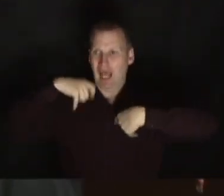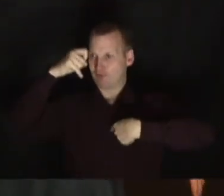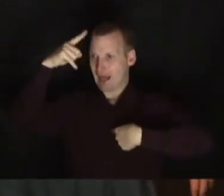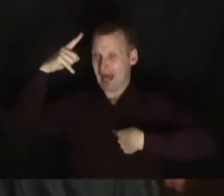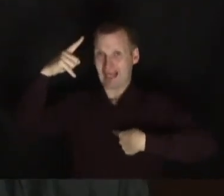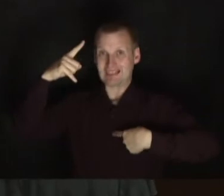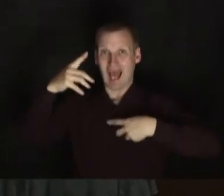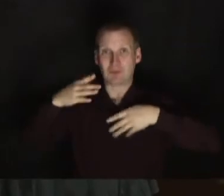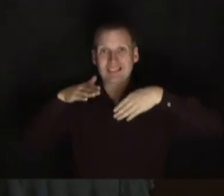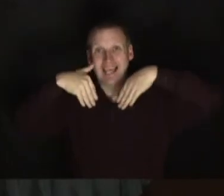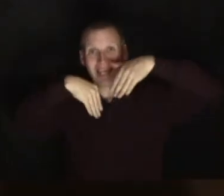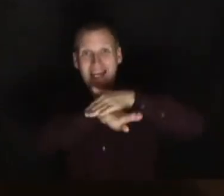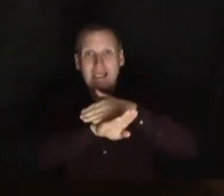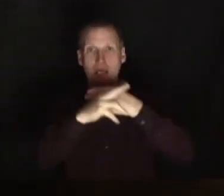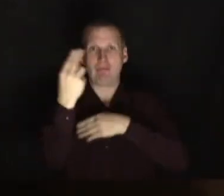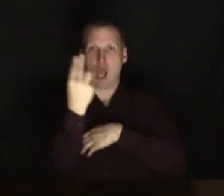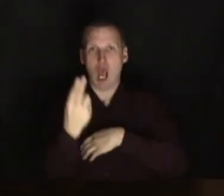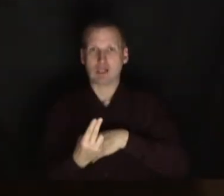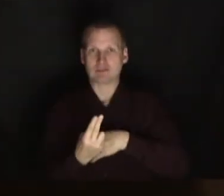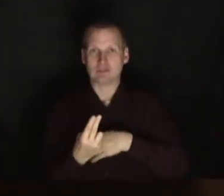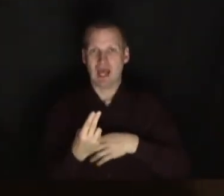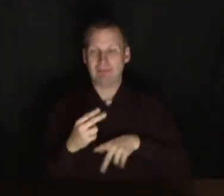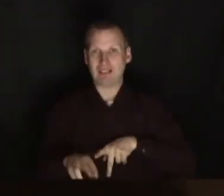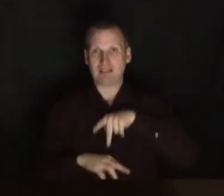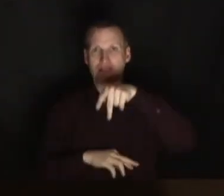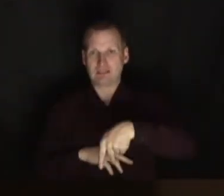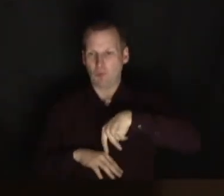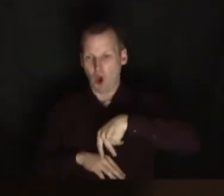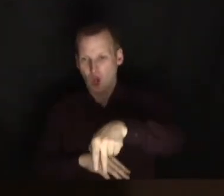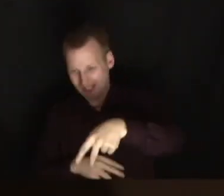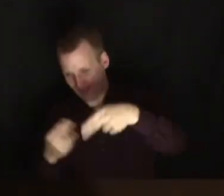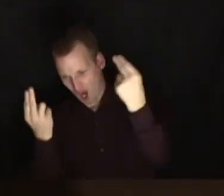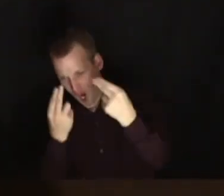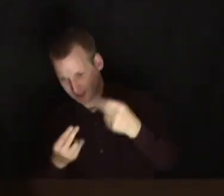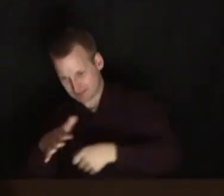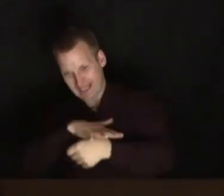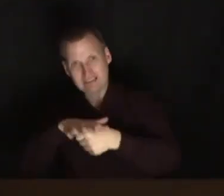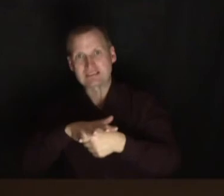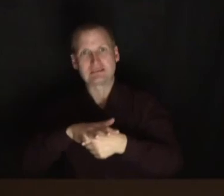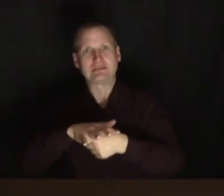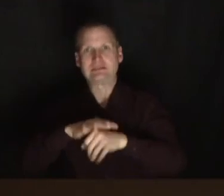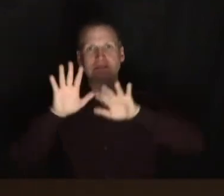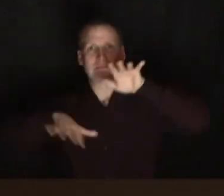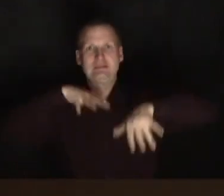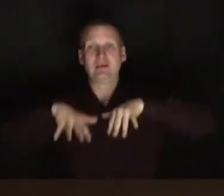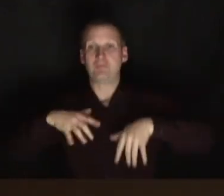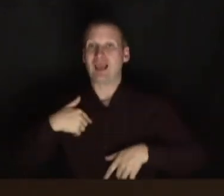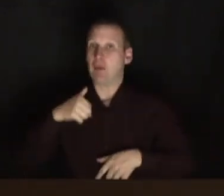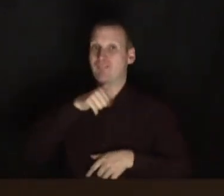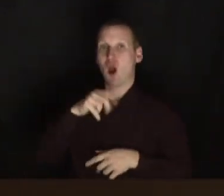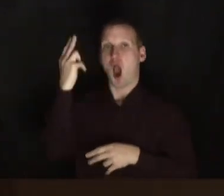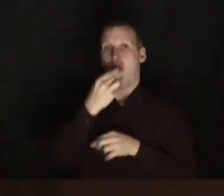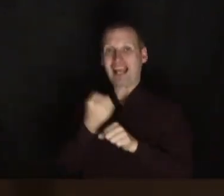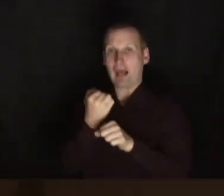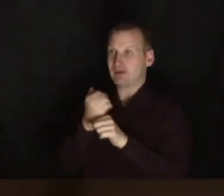was in the art. I was not only obscuring it, I was actually in the thing that was the art. You see, I prefer an art gallery